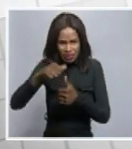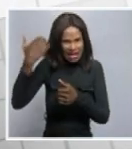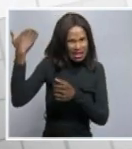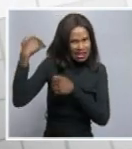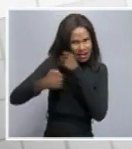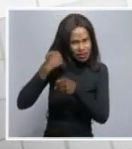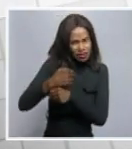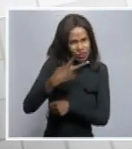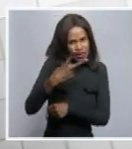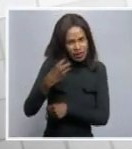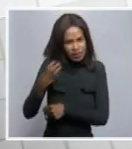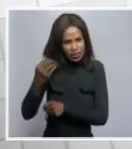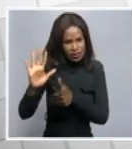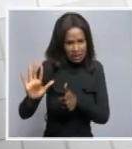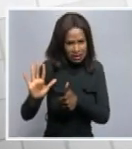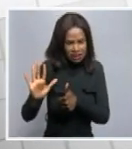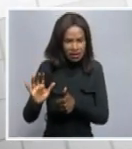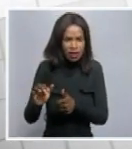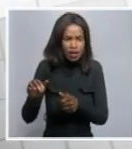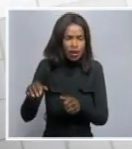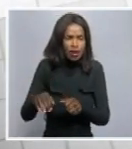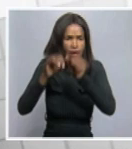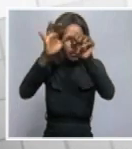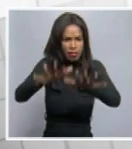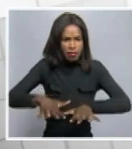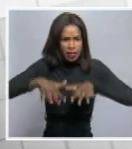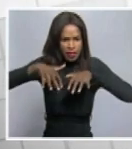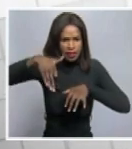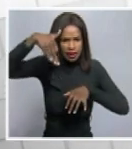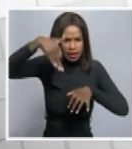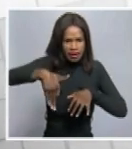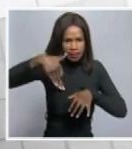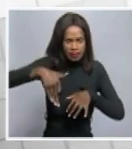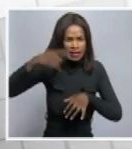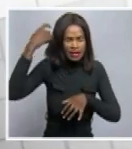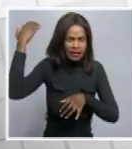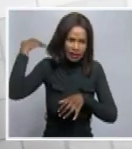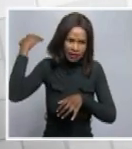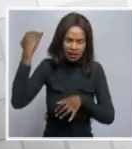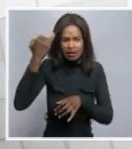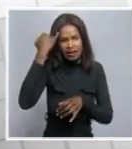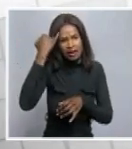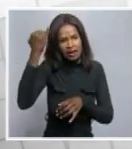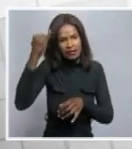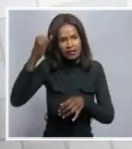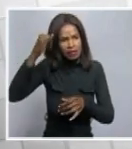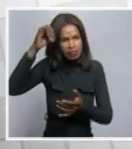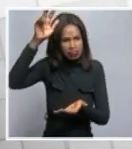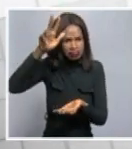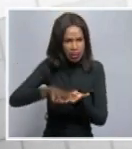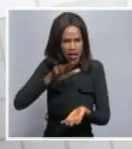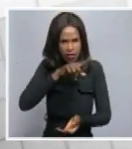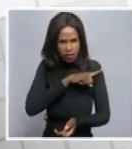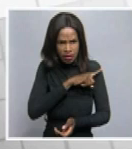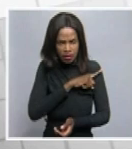that the Namibian parliament passed a motion that has then unanimously agreed to